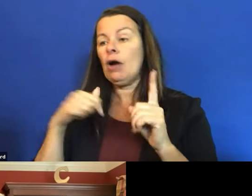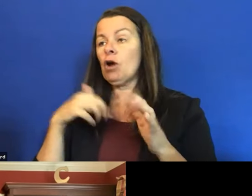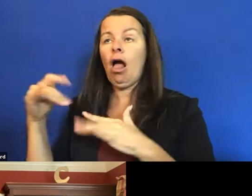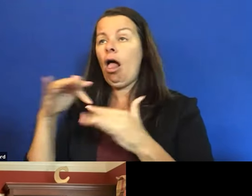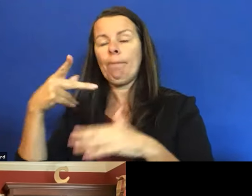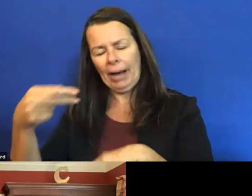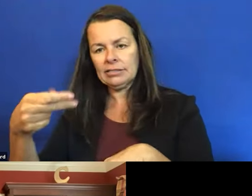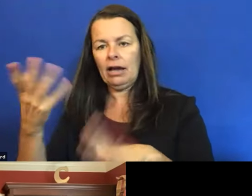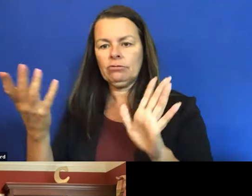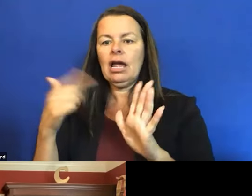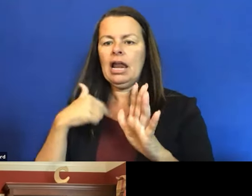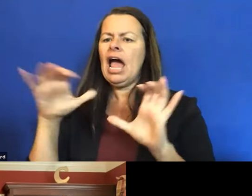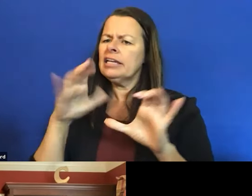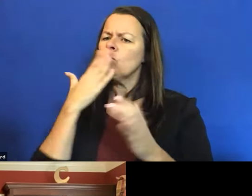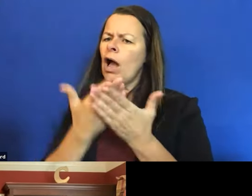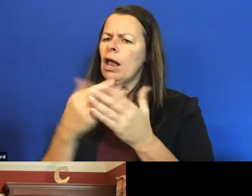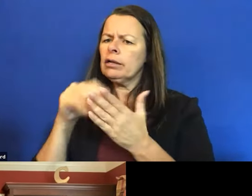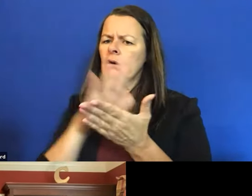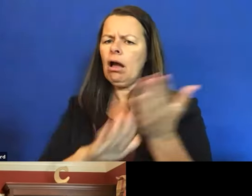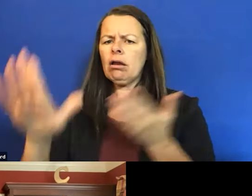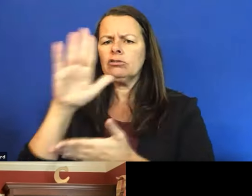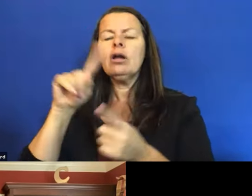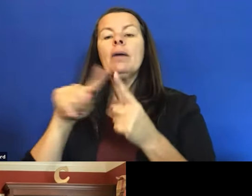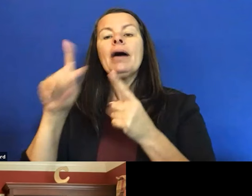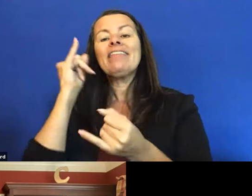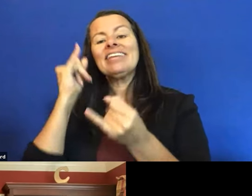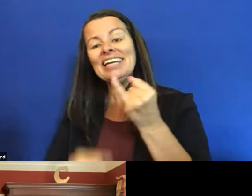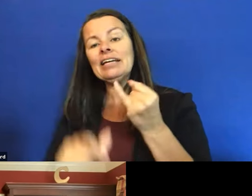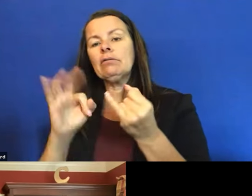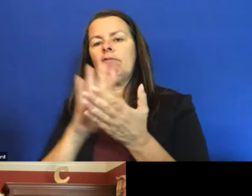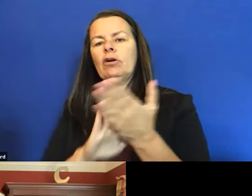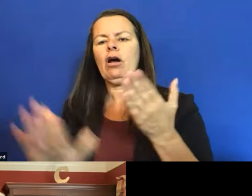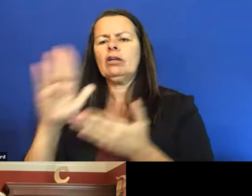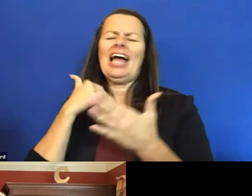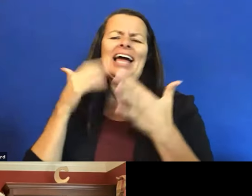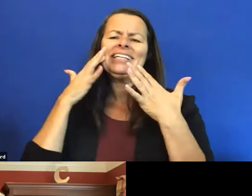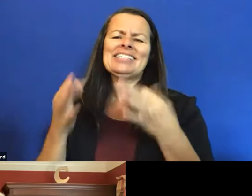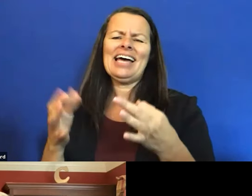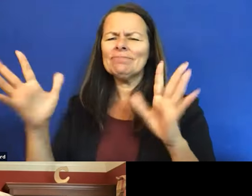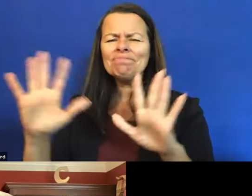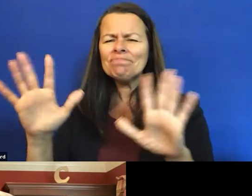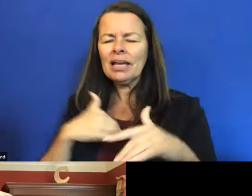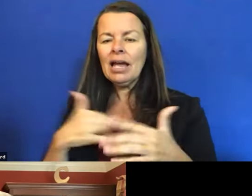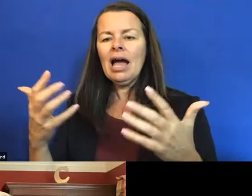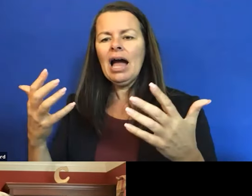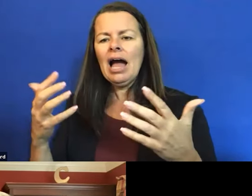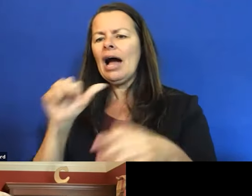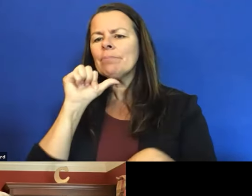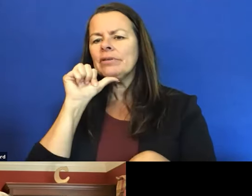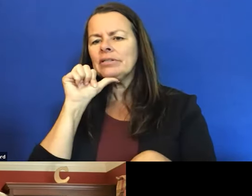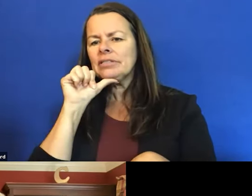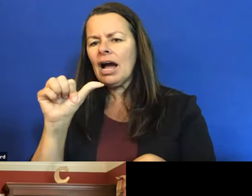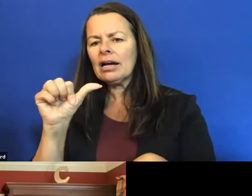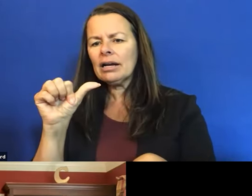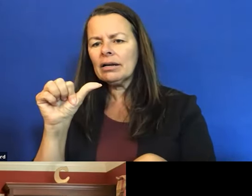out spells. And I did very well in college, but at the end of my college, I decided I wanted to become, I was not going to be a trial lawyer. I